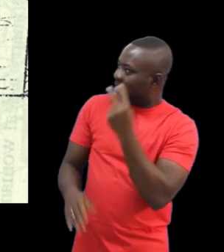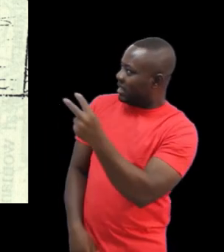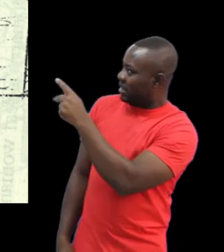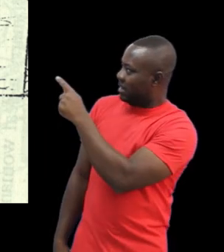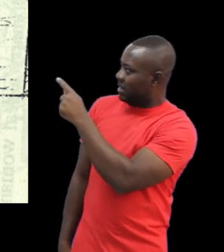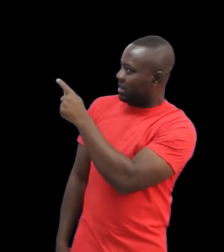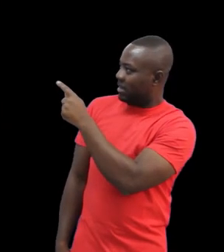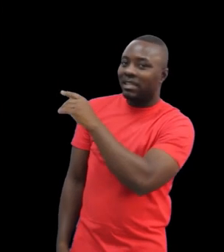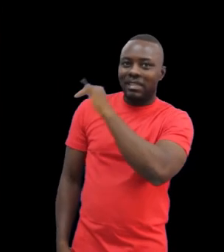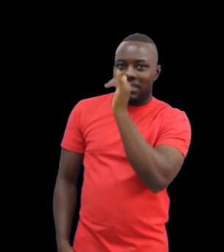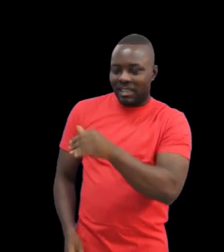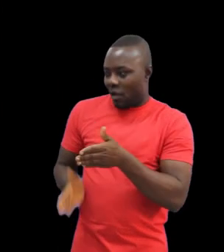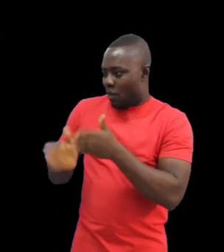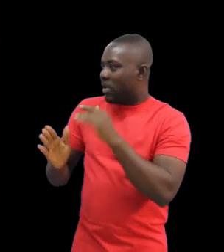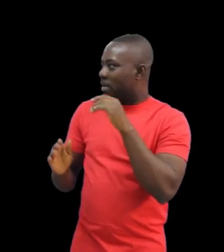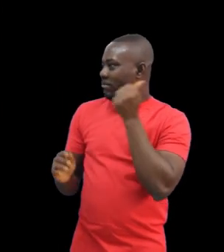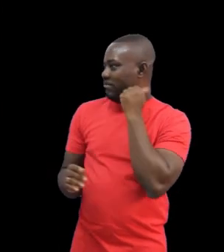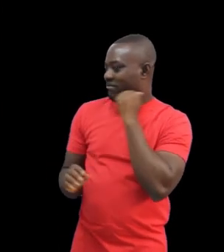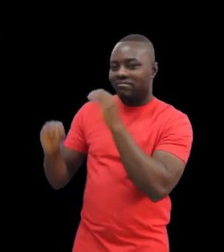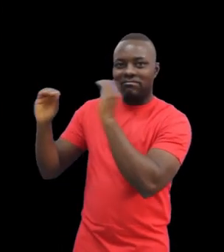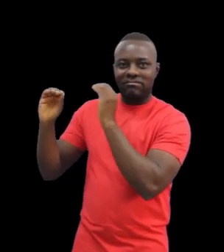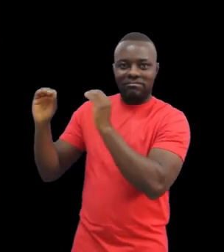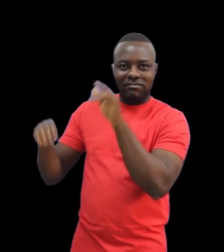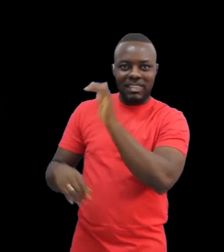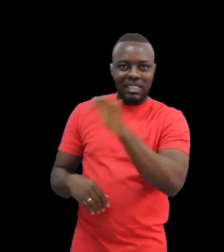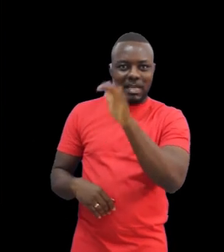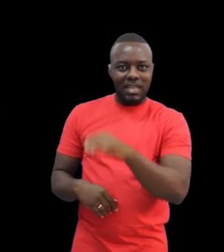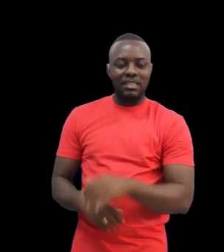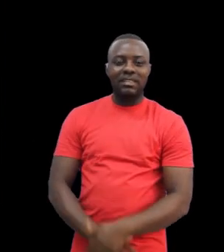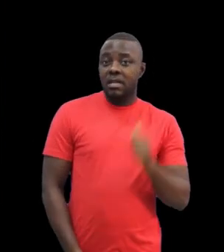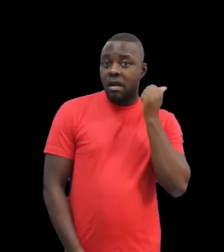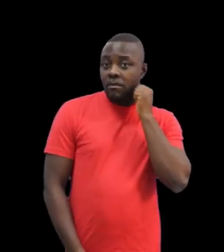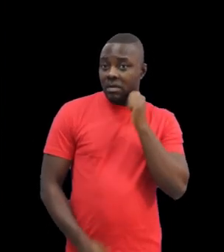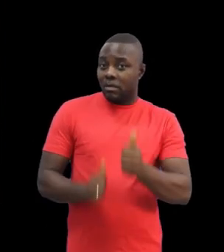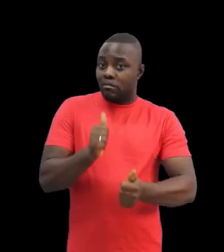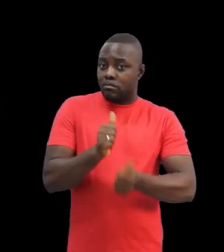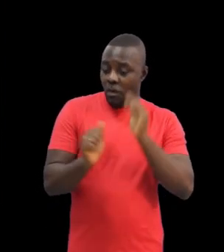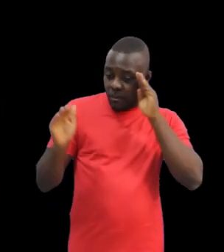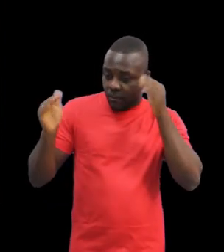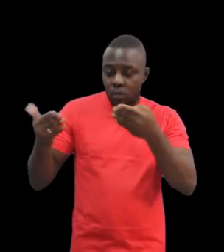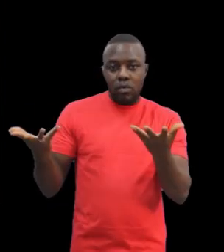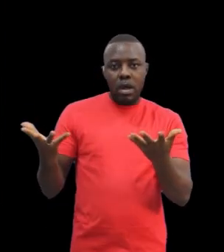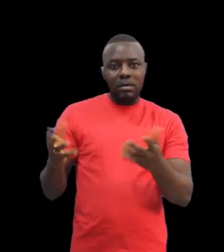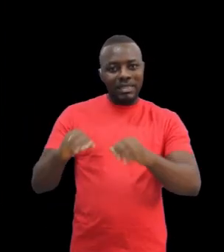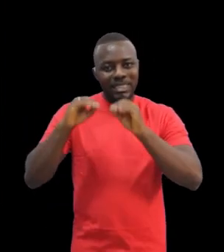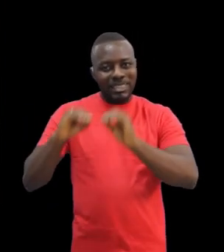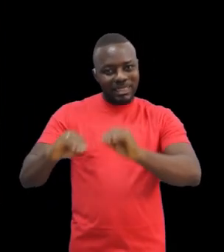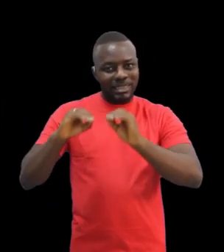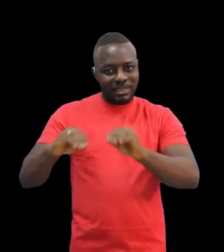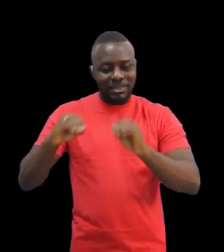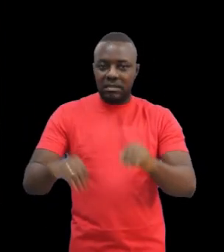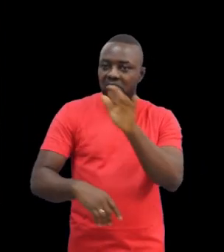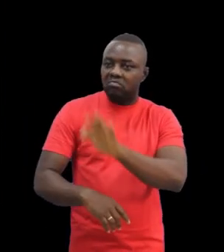Over time and repeated exposure, Foster's first teachers and deaf students gradually learned and spread the fingerspelling